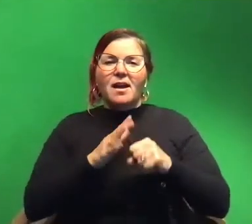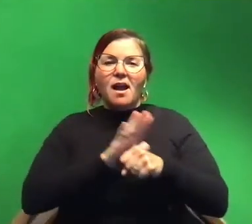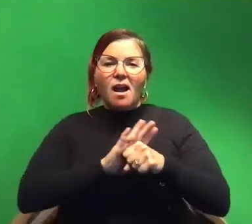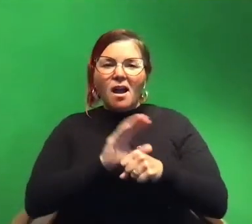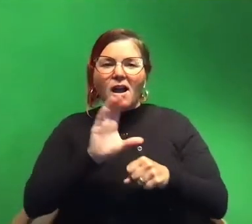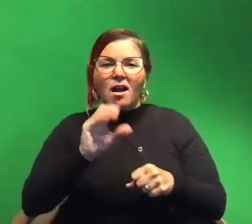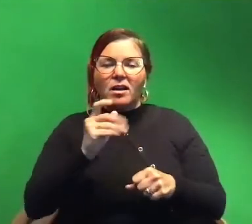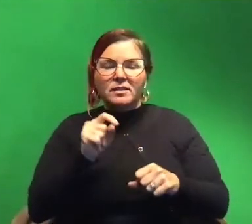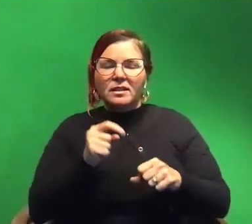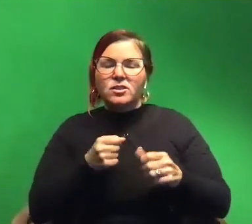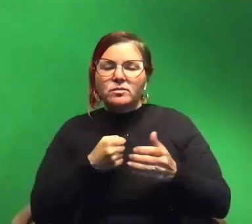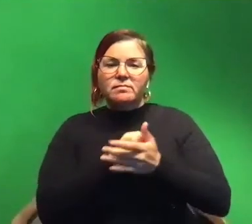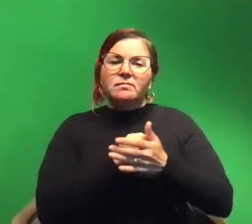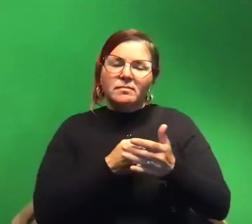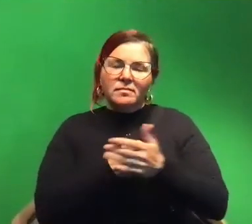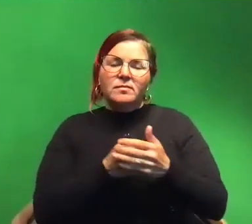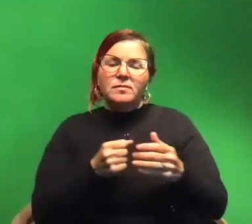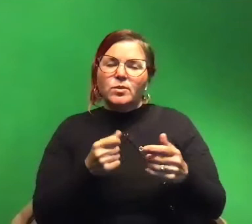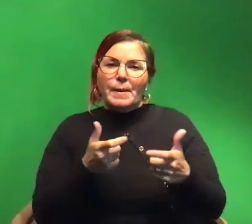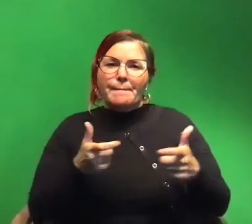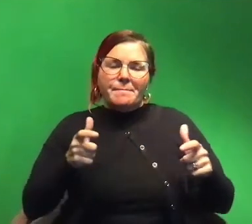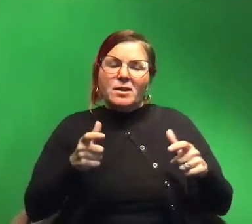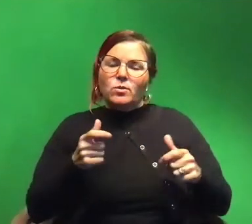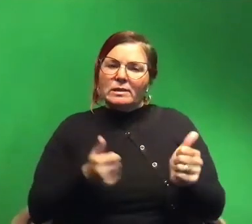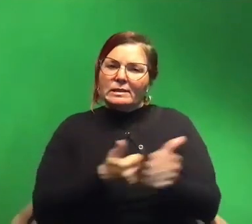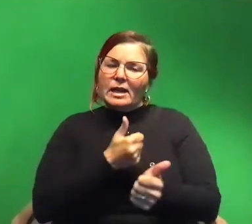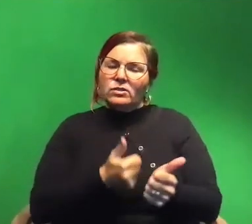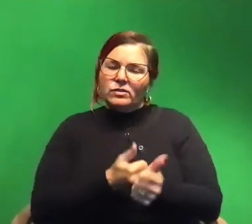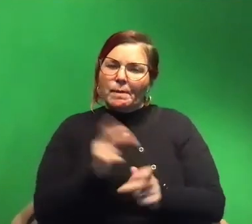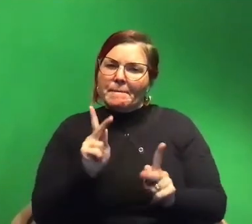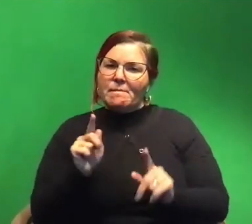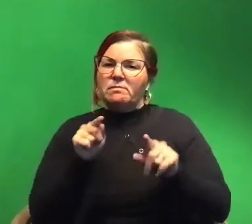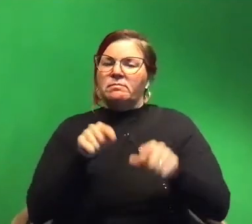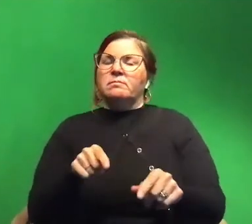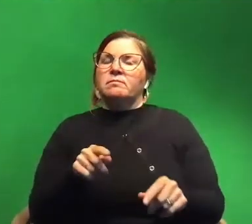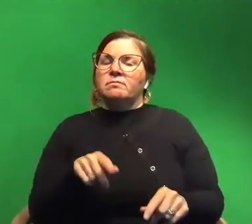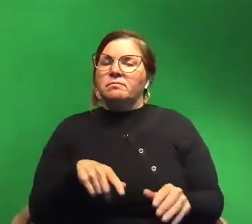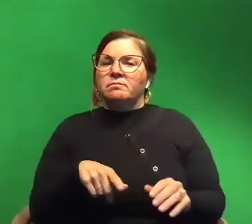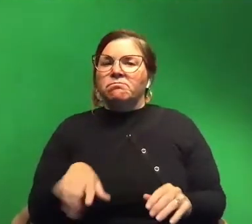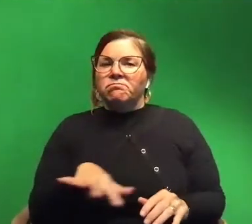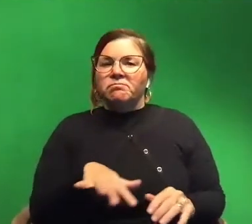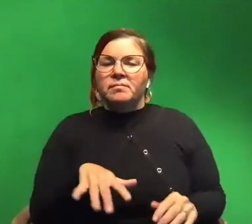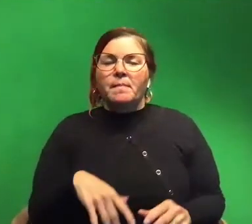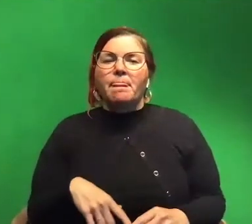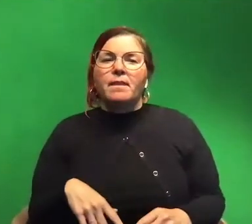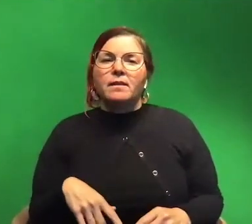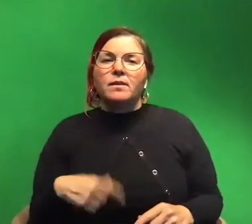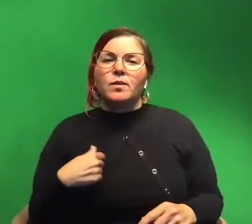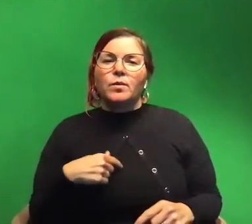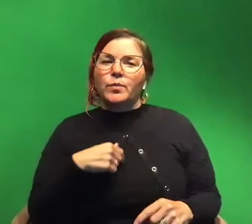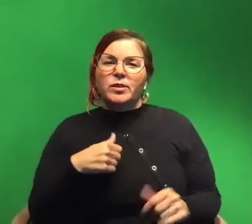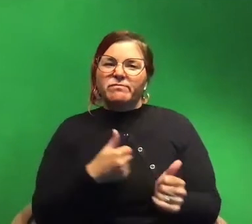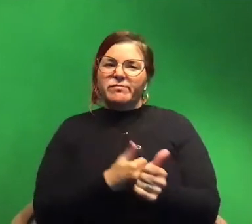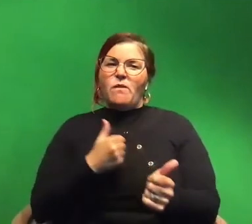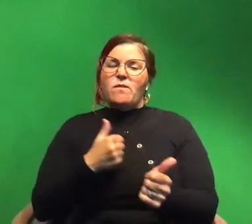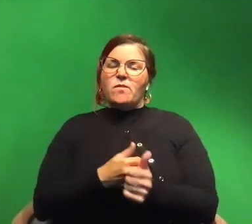stop them from getting bigger and so it's very dangerous for humans to go down there um and so we kind of didn't go for